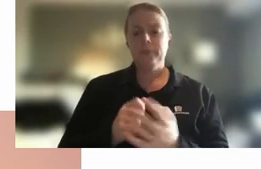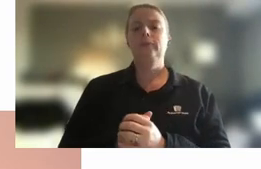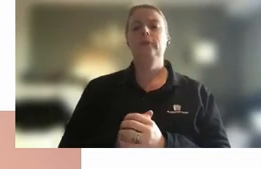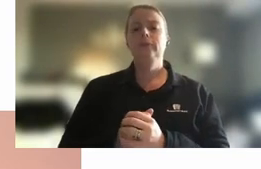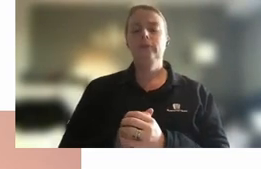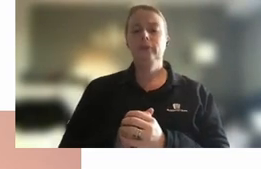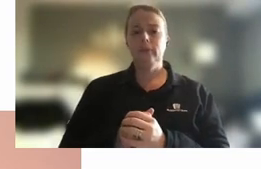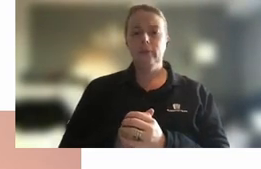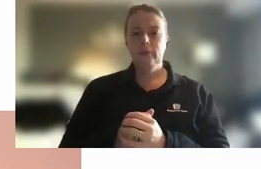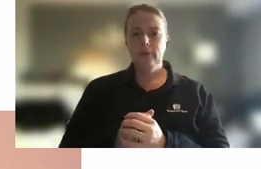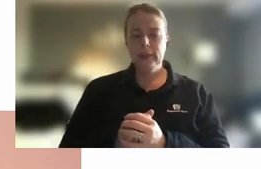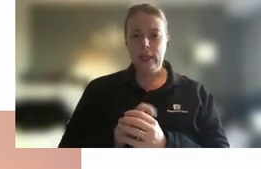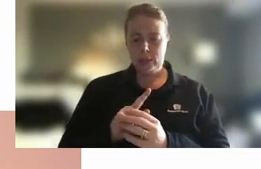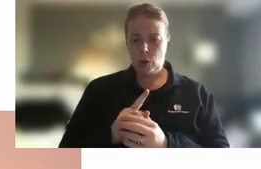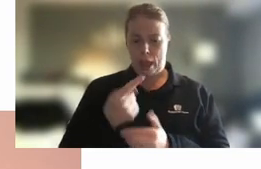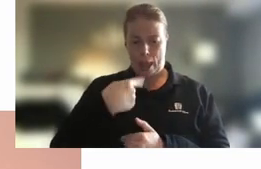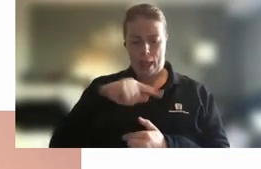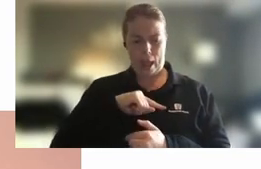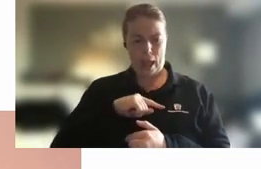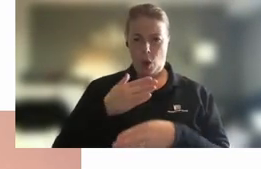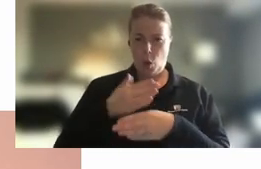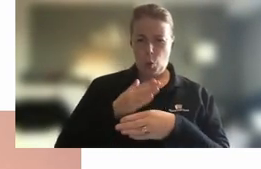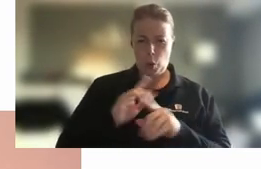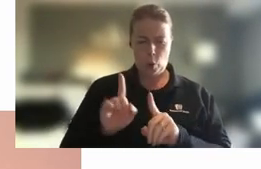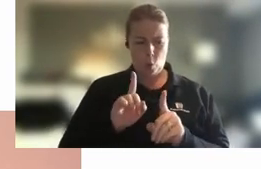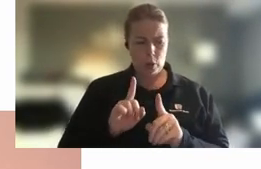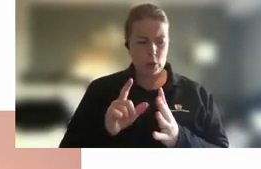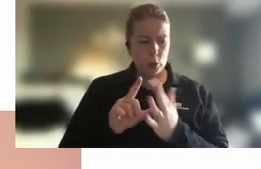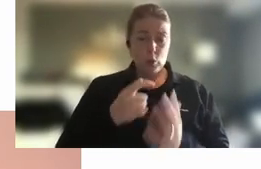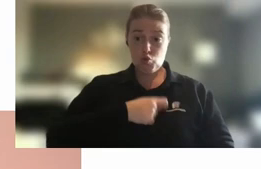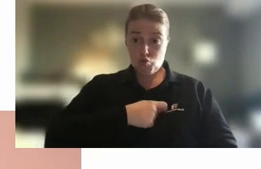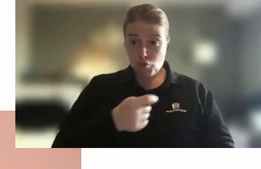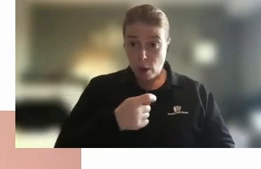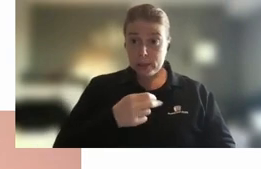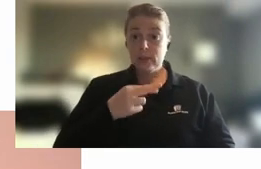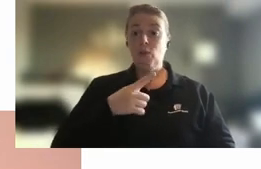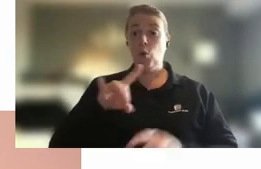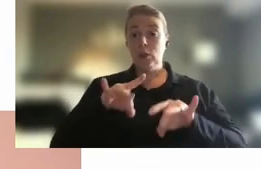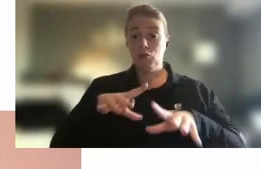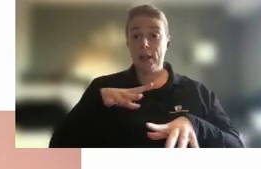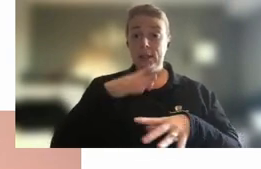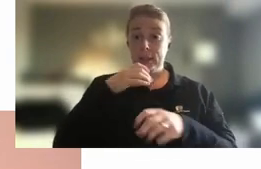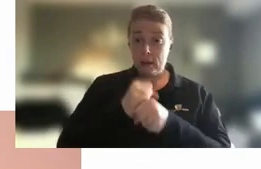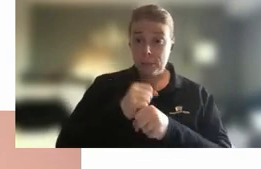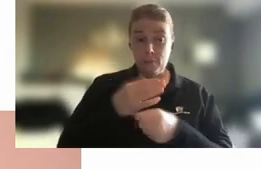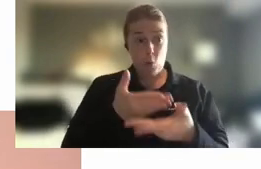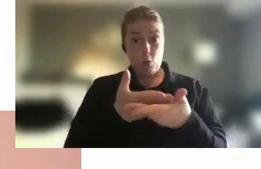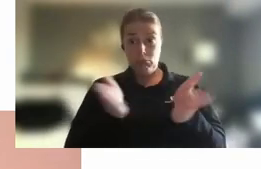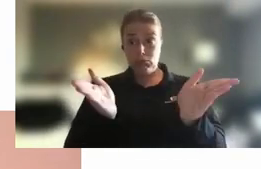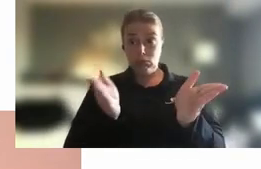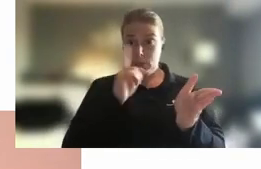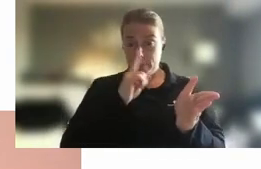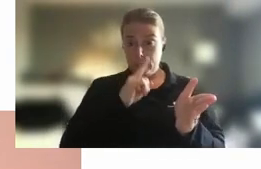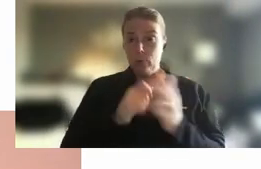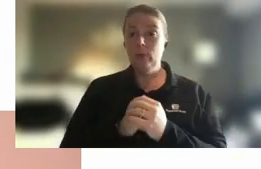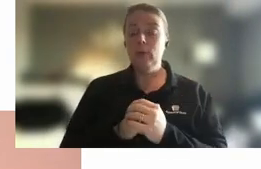of the vocation we do things in trust for the Australian government for the public and we need to think about taking